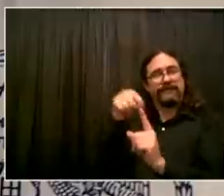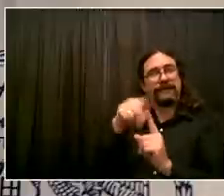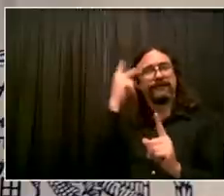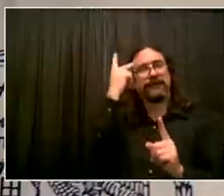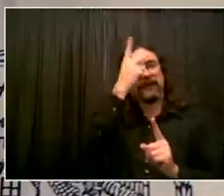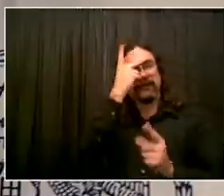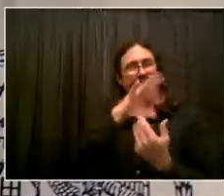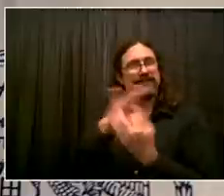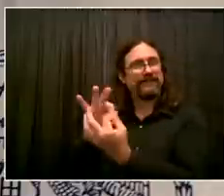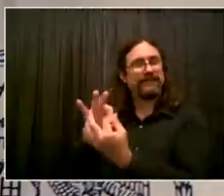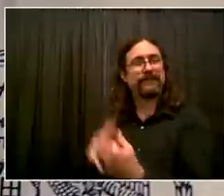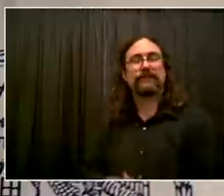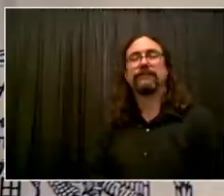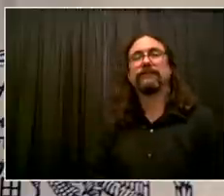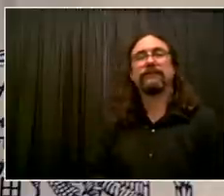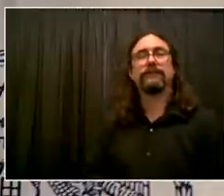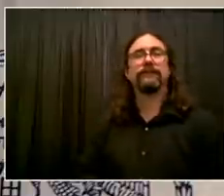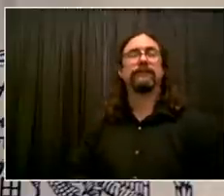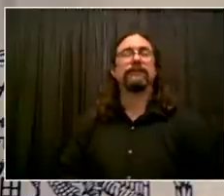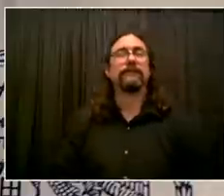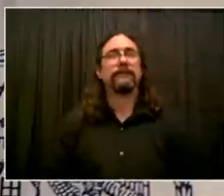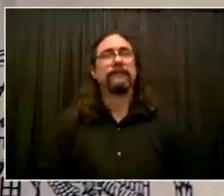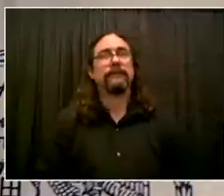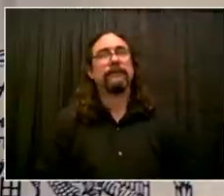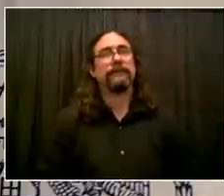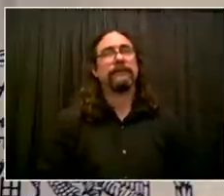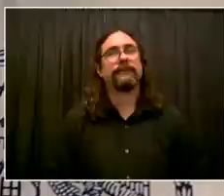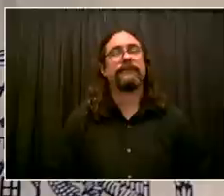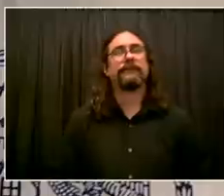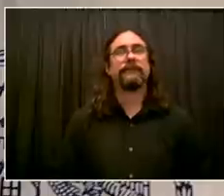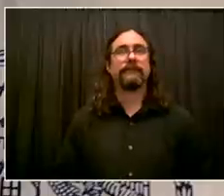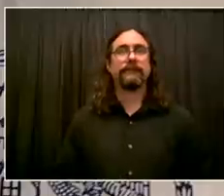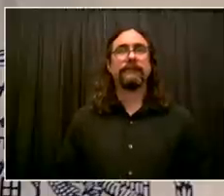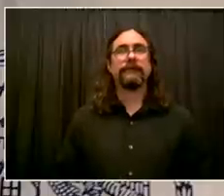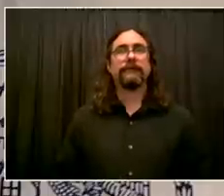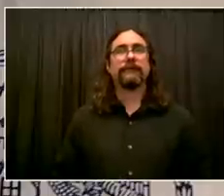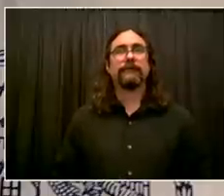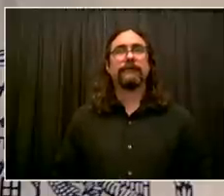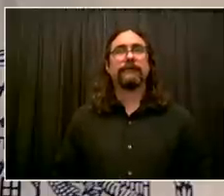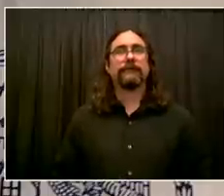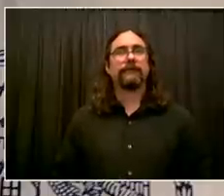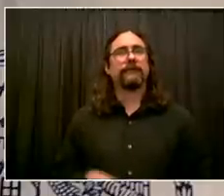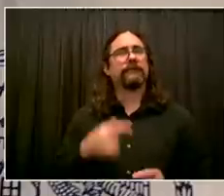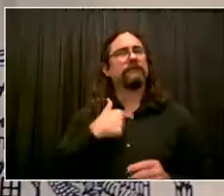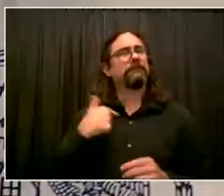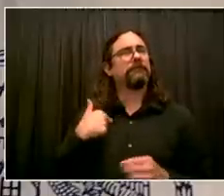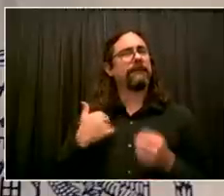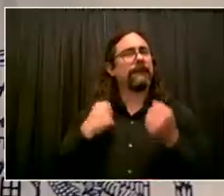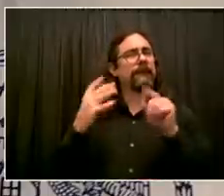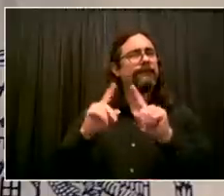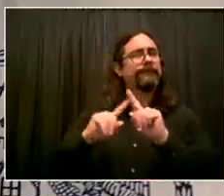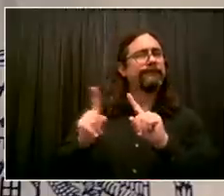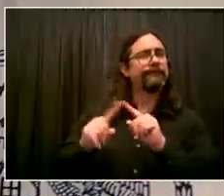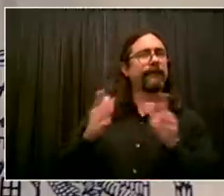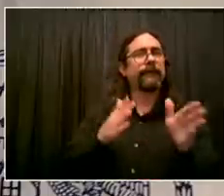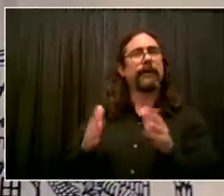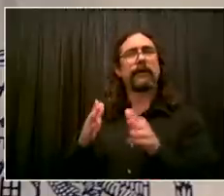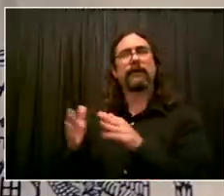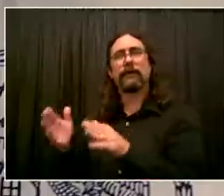City, like the Blue Belt and Staten Island, some of which we are borrowing from our good friends, particularly in Holland,